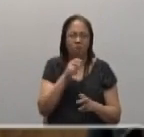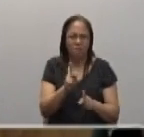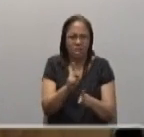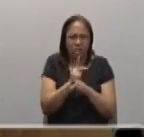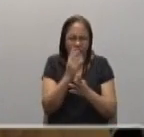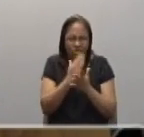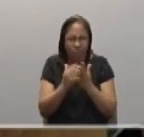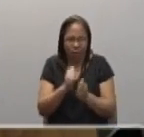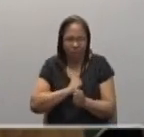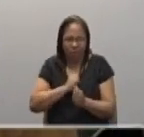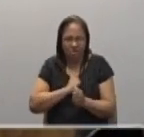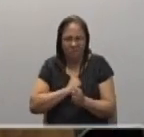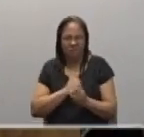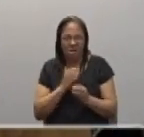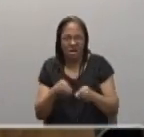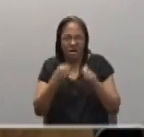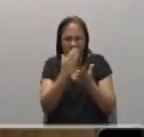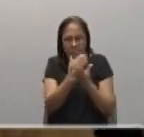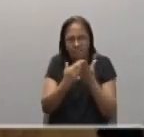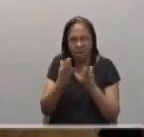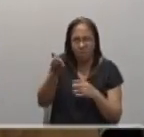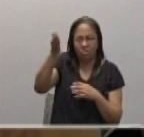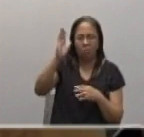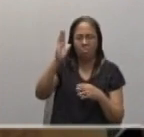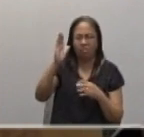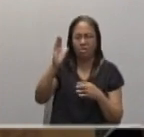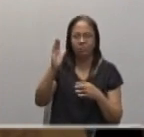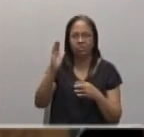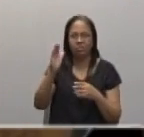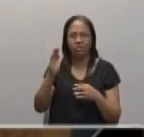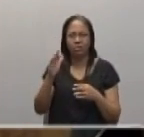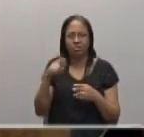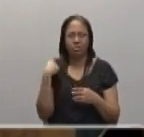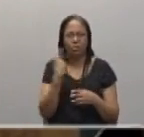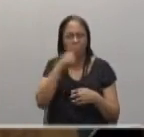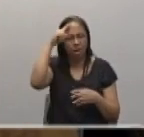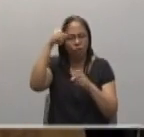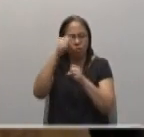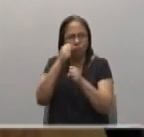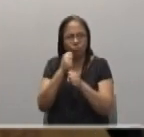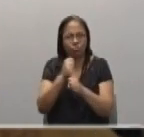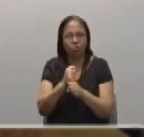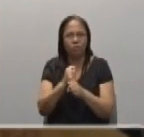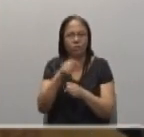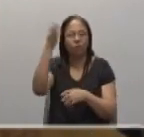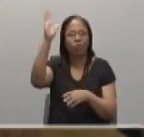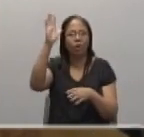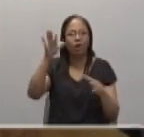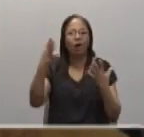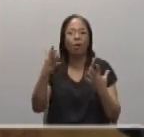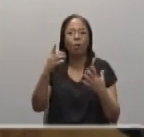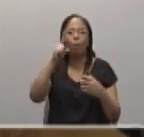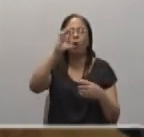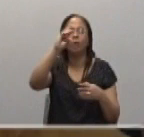or we give something to God. Obedience, trust to God or trust in God is 100%. This is what